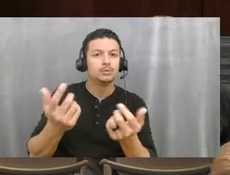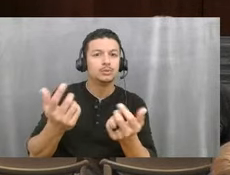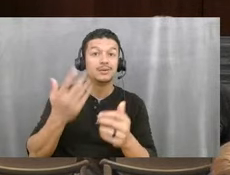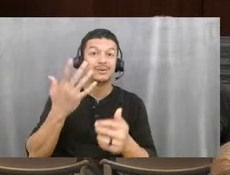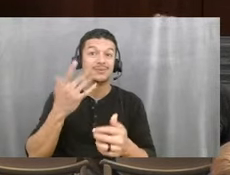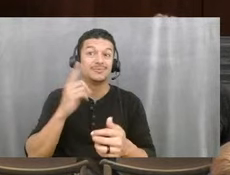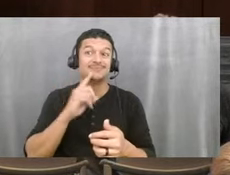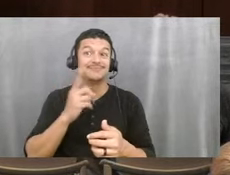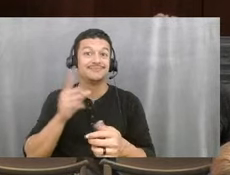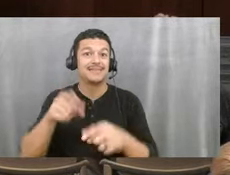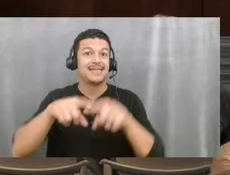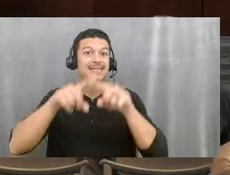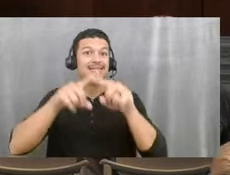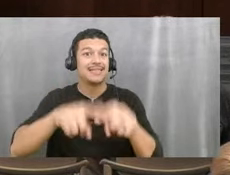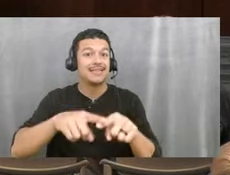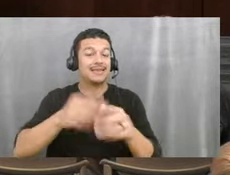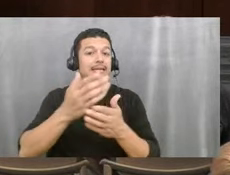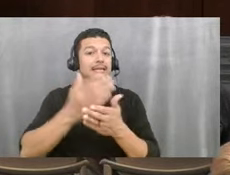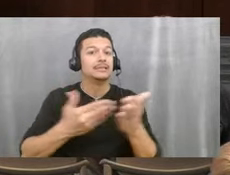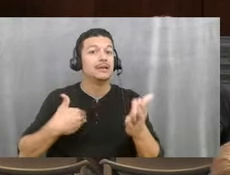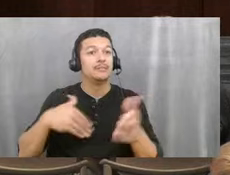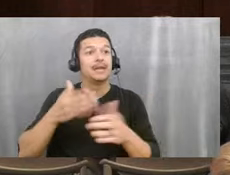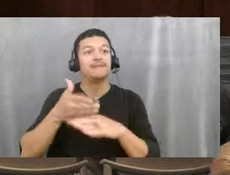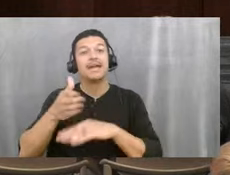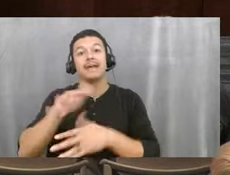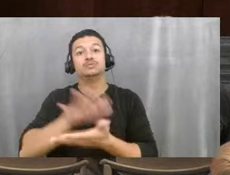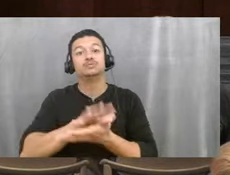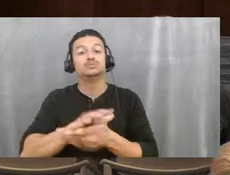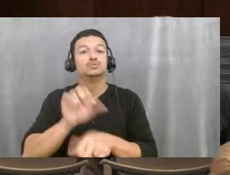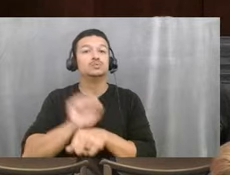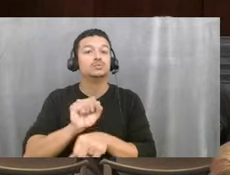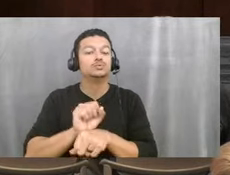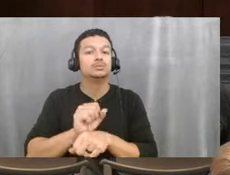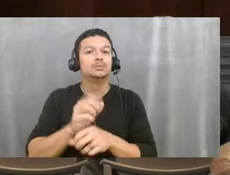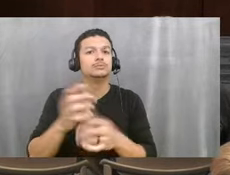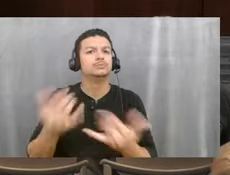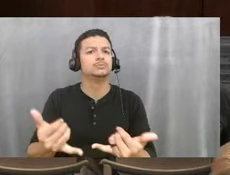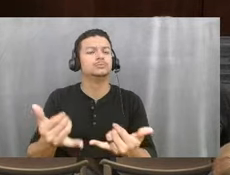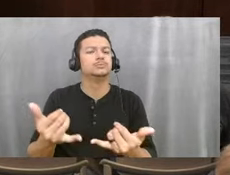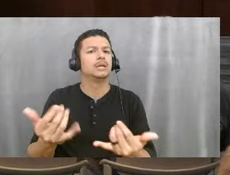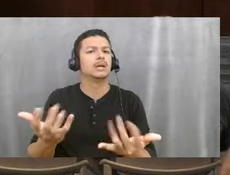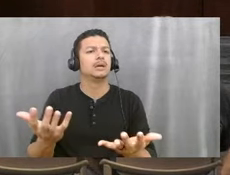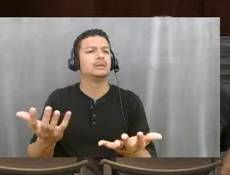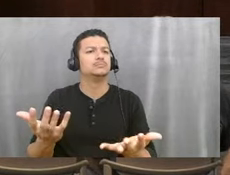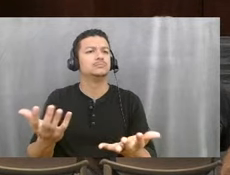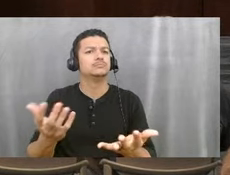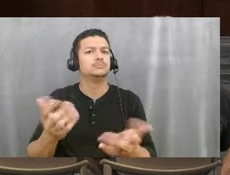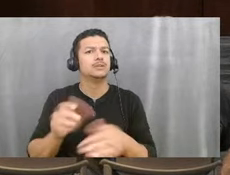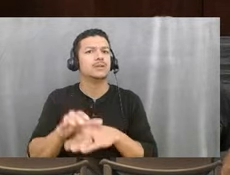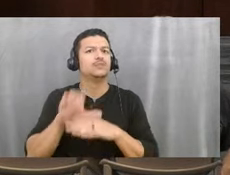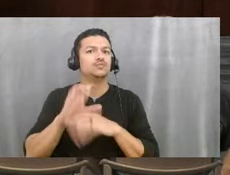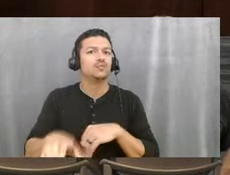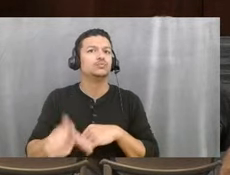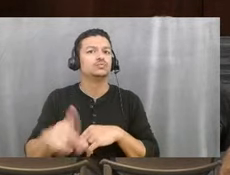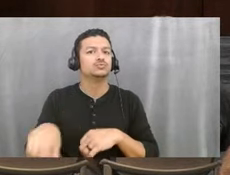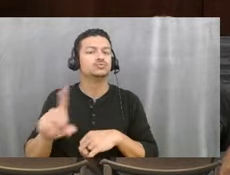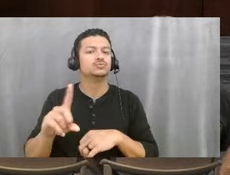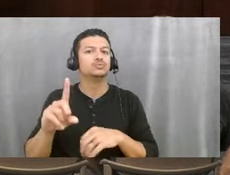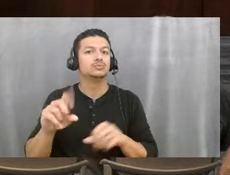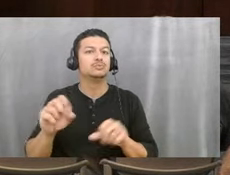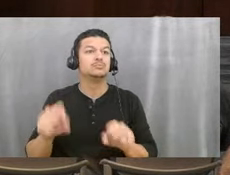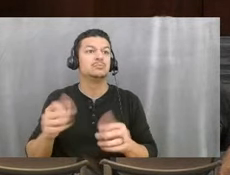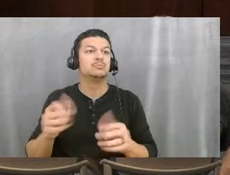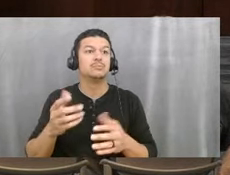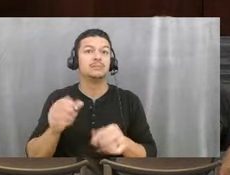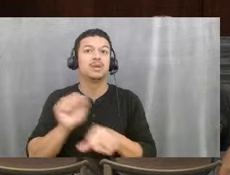some kids have after school jobs. And so now this forces them to potentially even work later. And